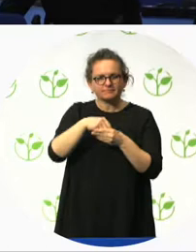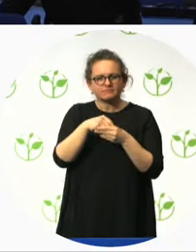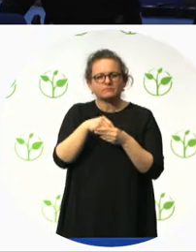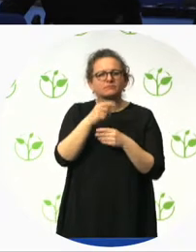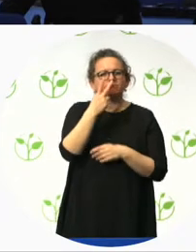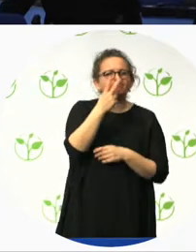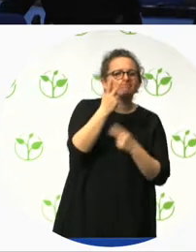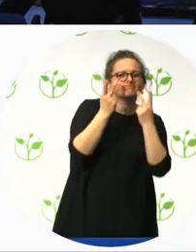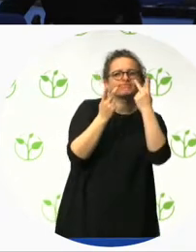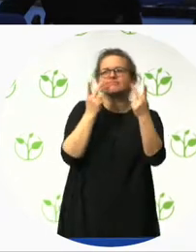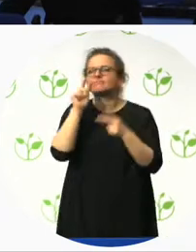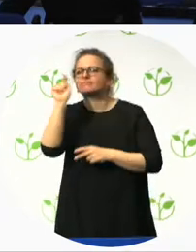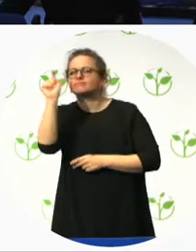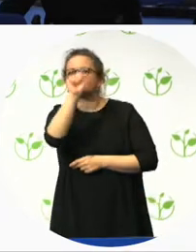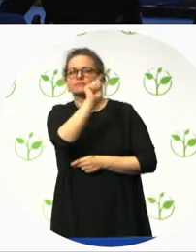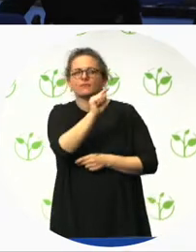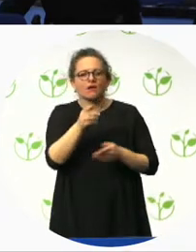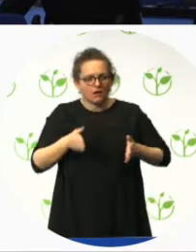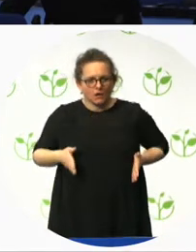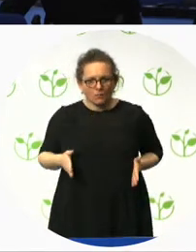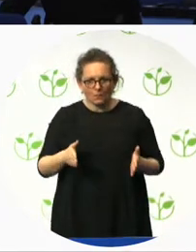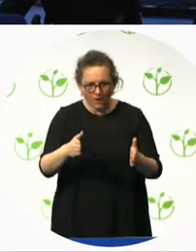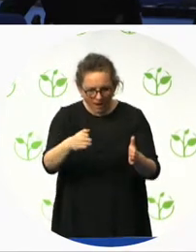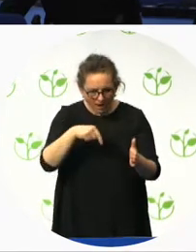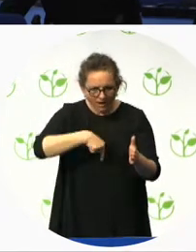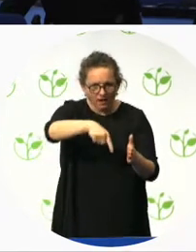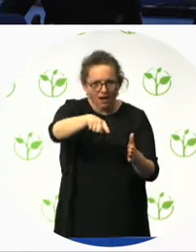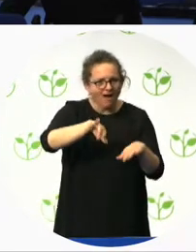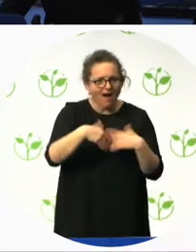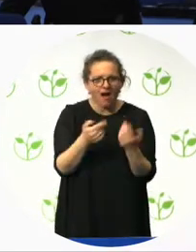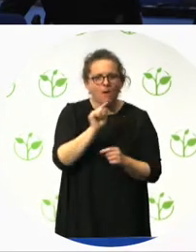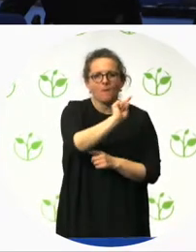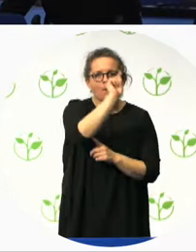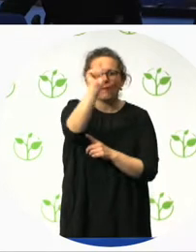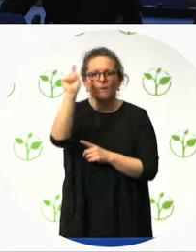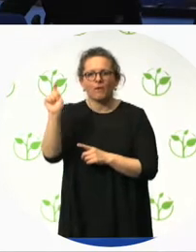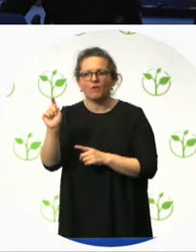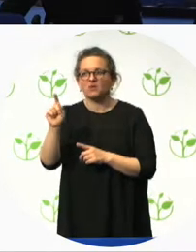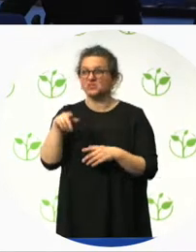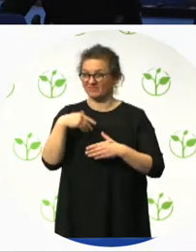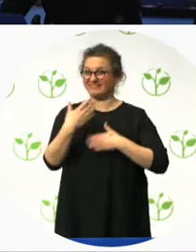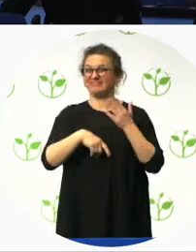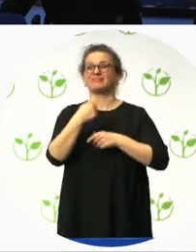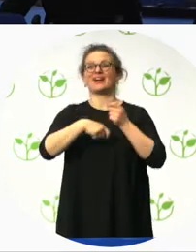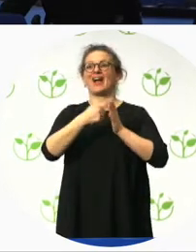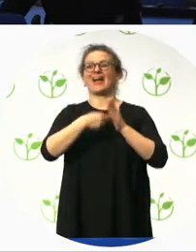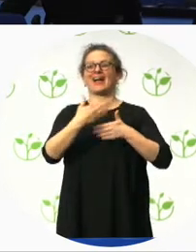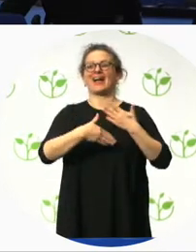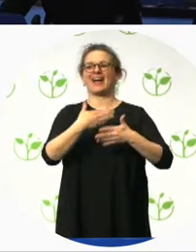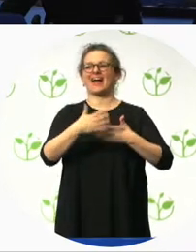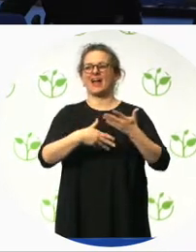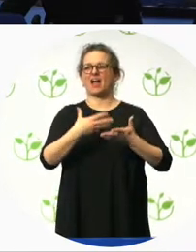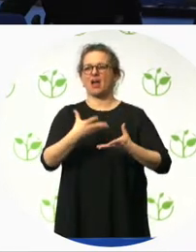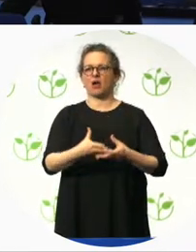And there was no European database or something like that for really having a good overview where are